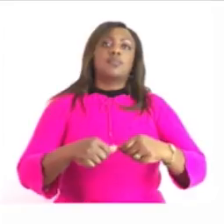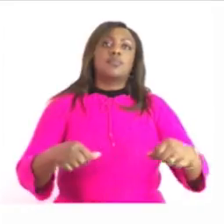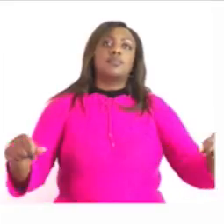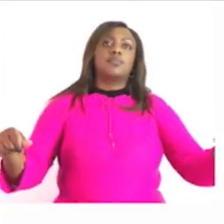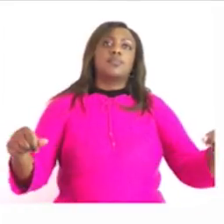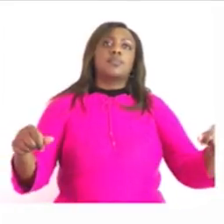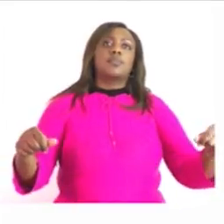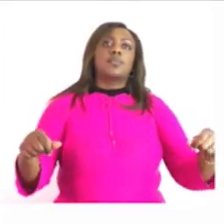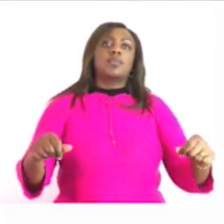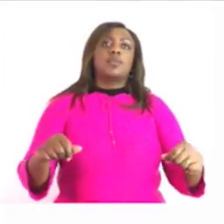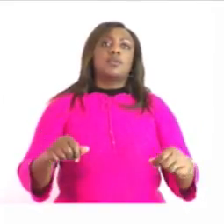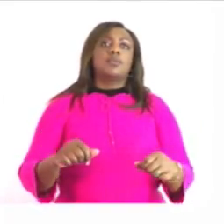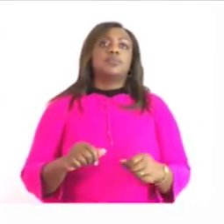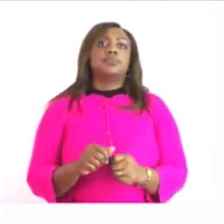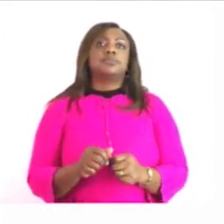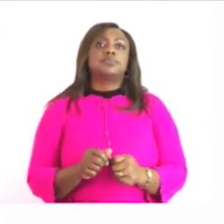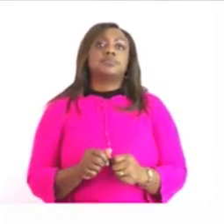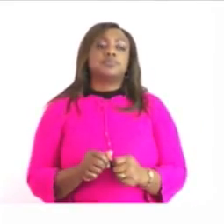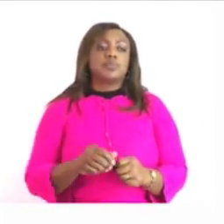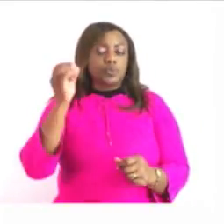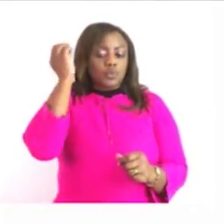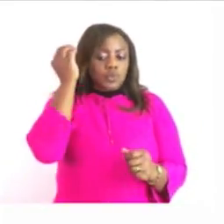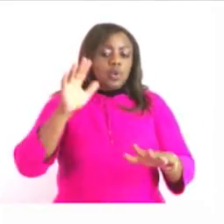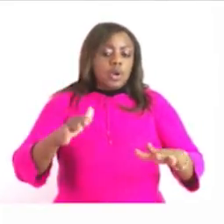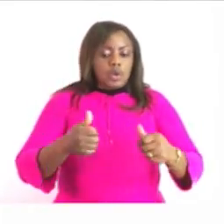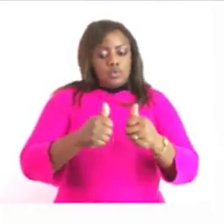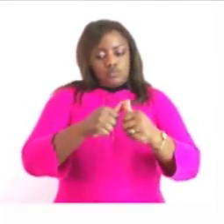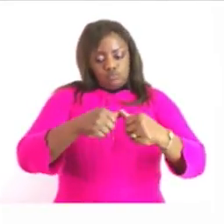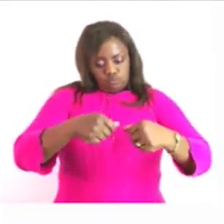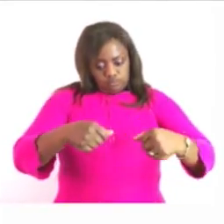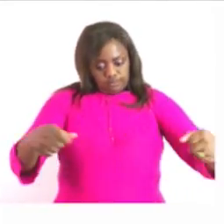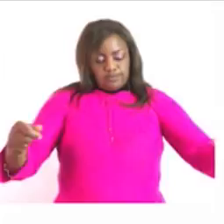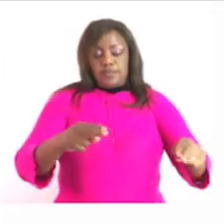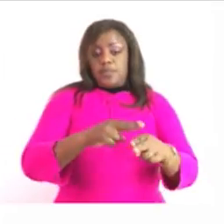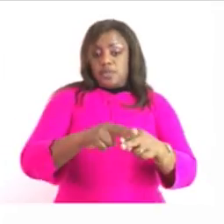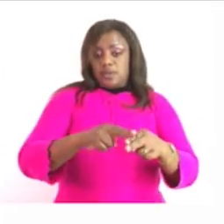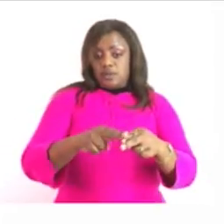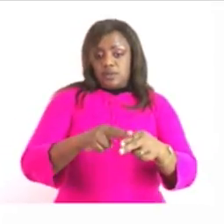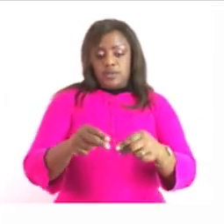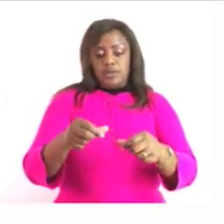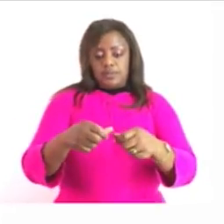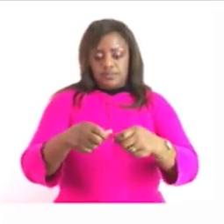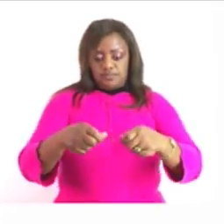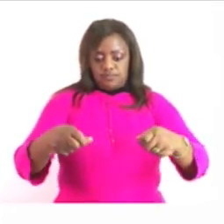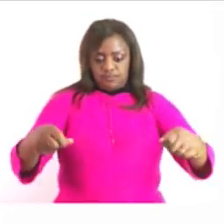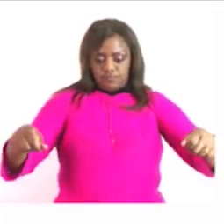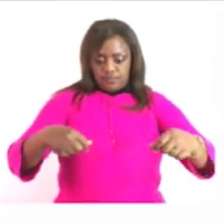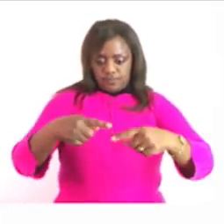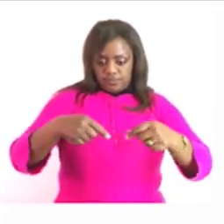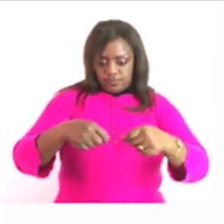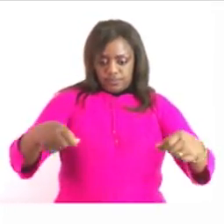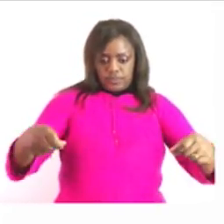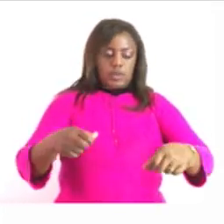competencies there is to estimate and measure whereby we are measuring the length mass time and